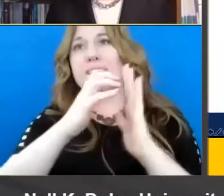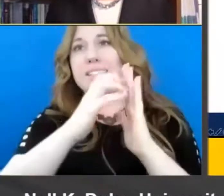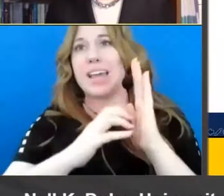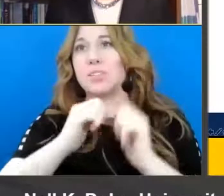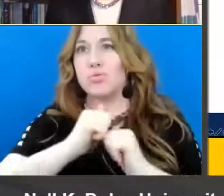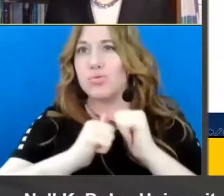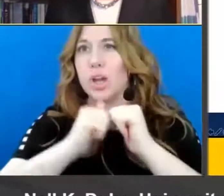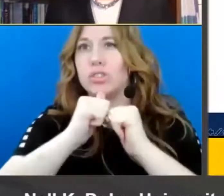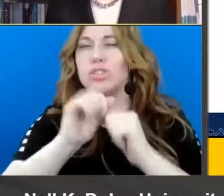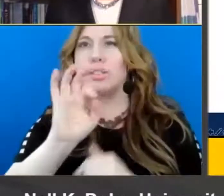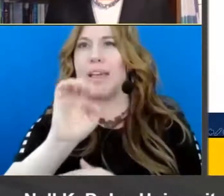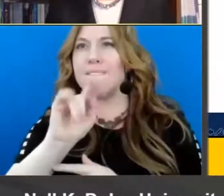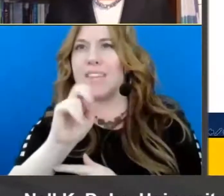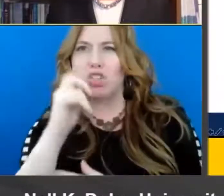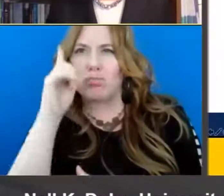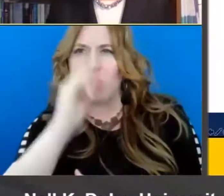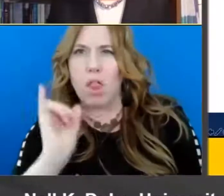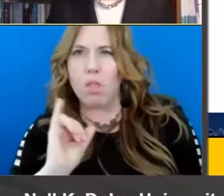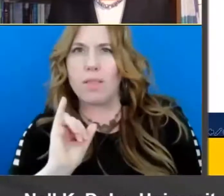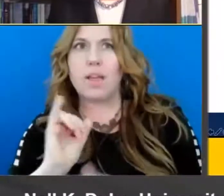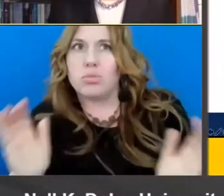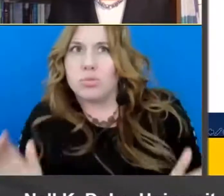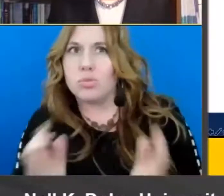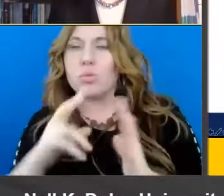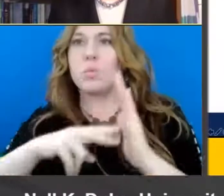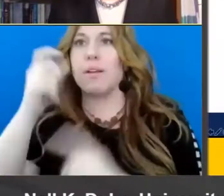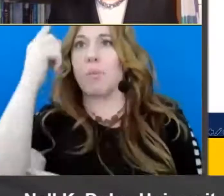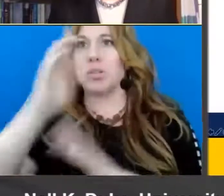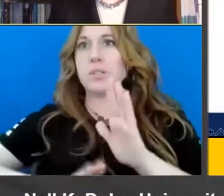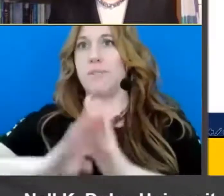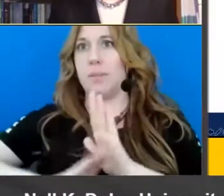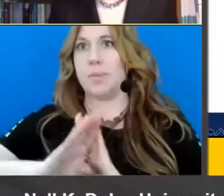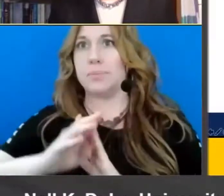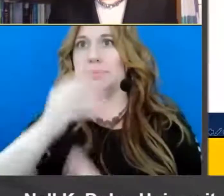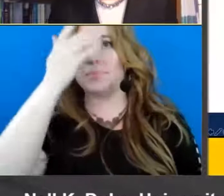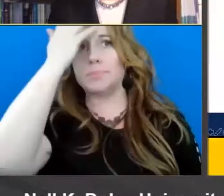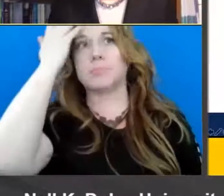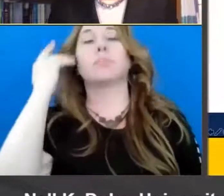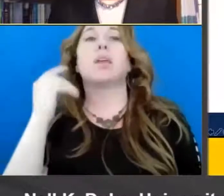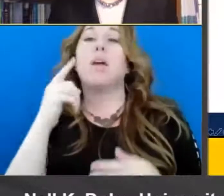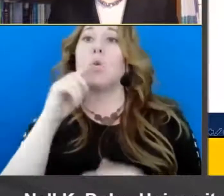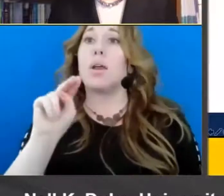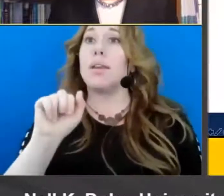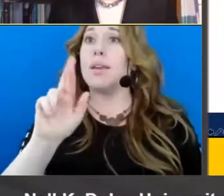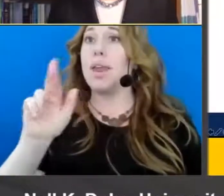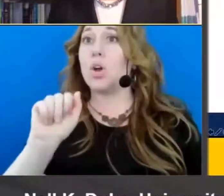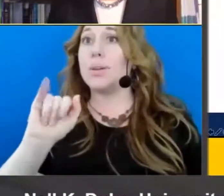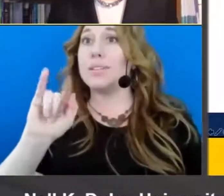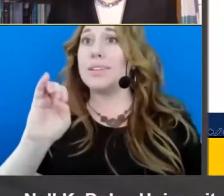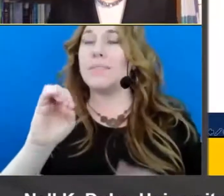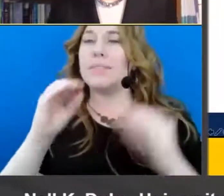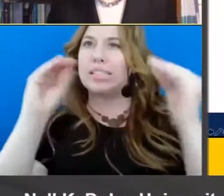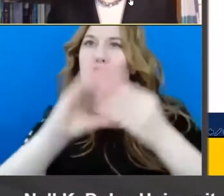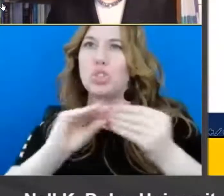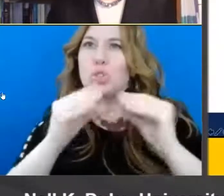to foster reading comprehension development and um in narrative uh teaching story elements so teaching